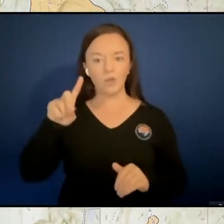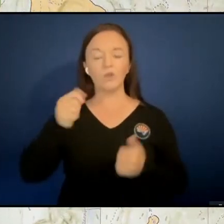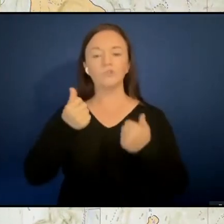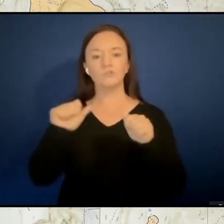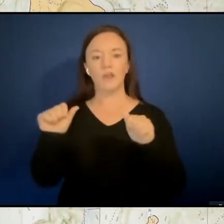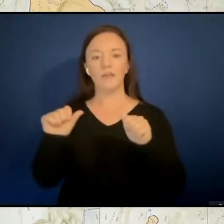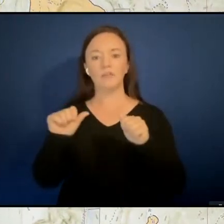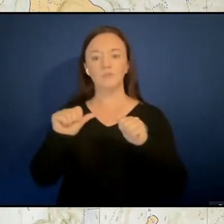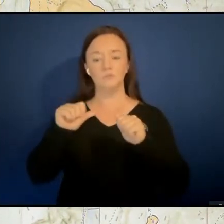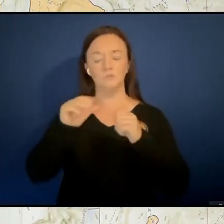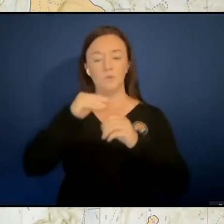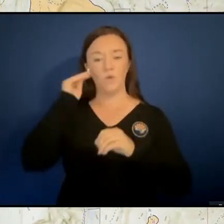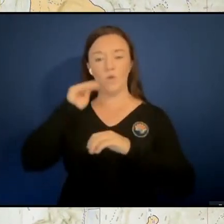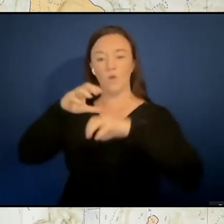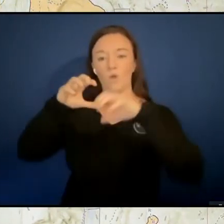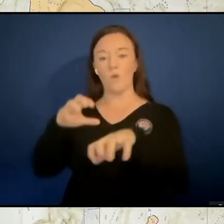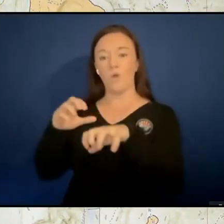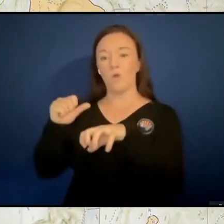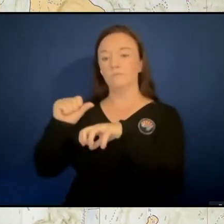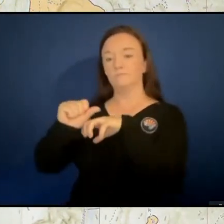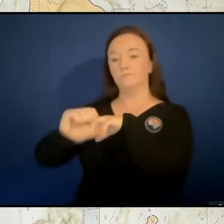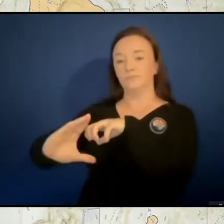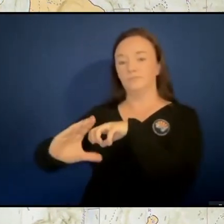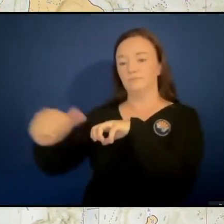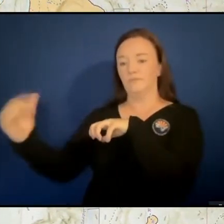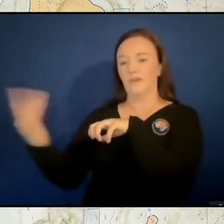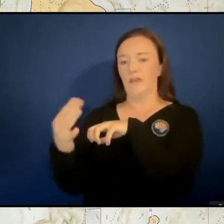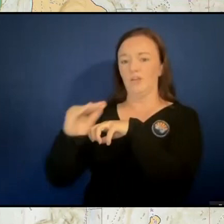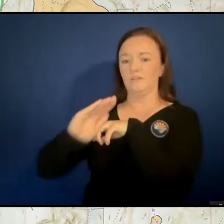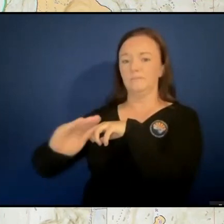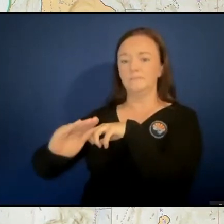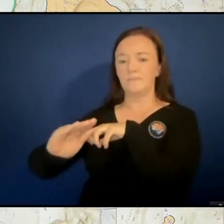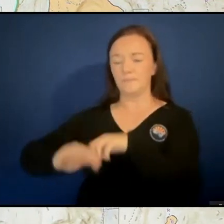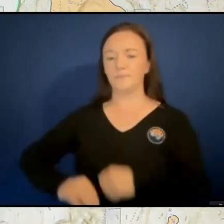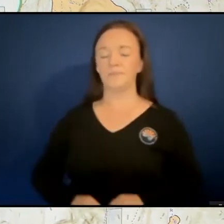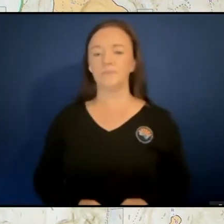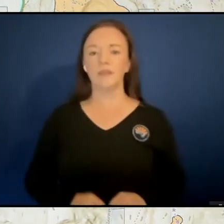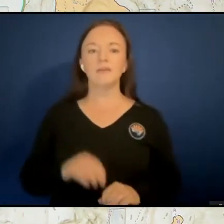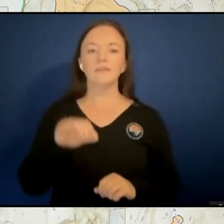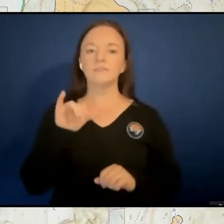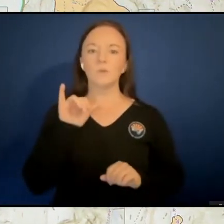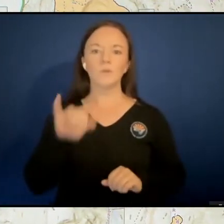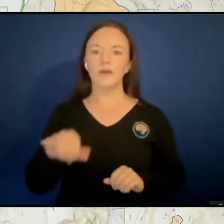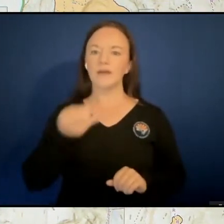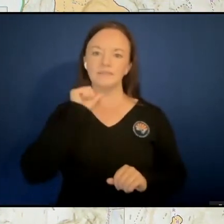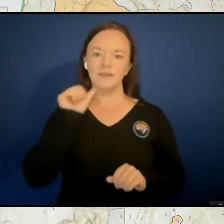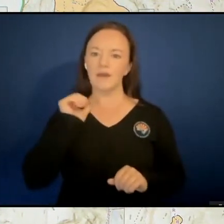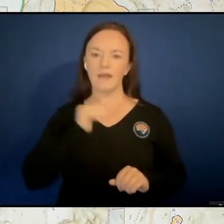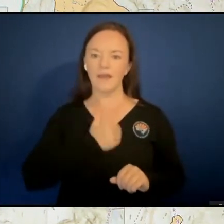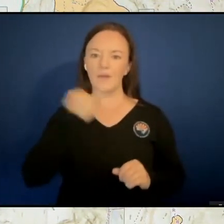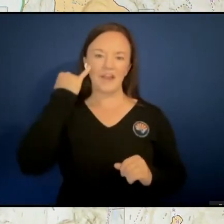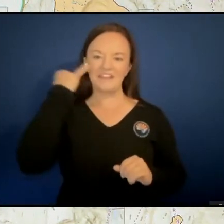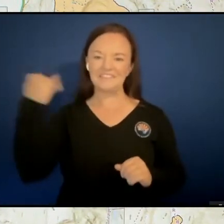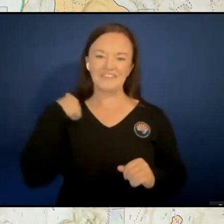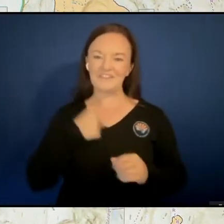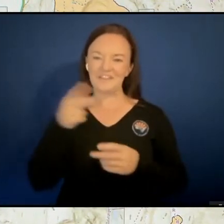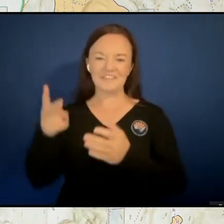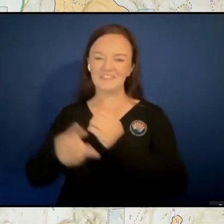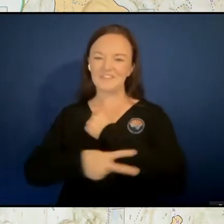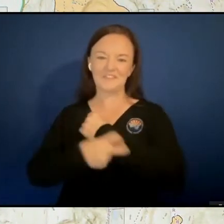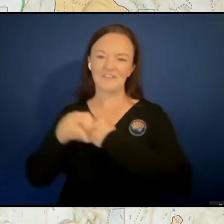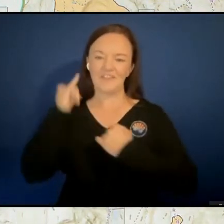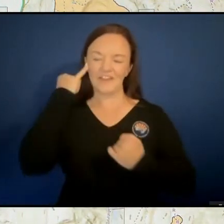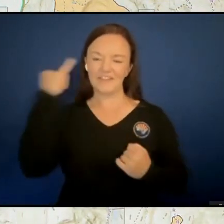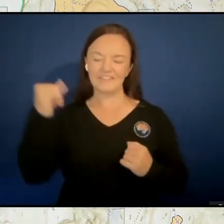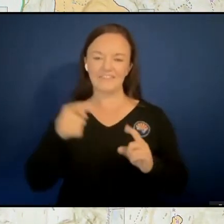from, from impacting them. So that, that isn't our idea though. We didn't come up with that on our own. We stole it. Um, we stole it from